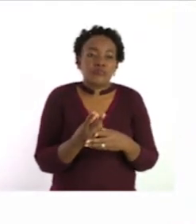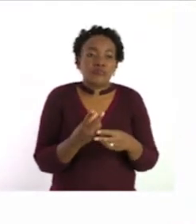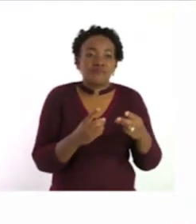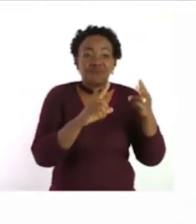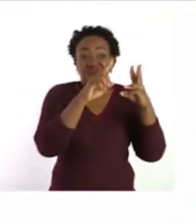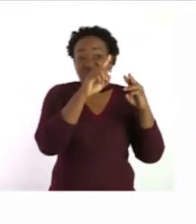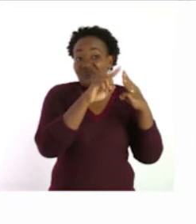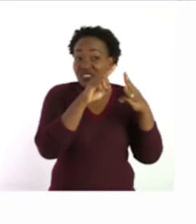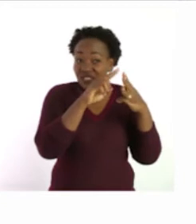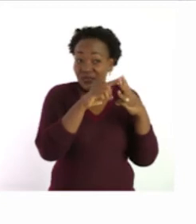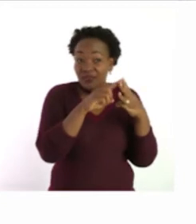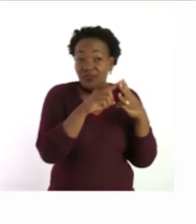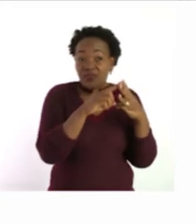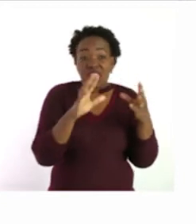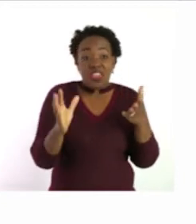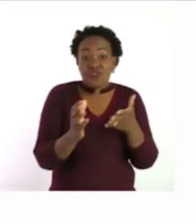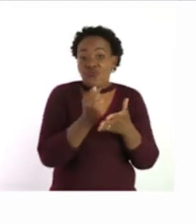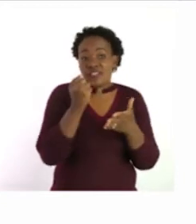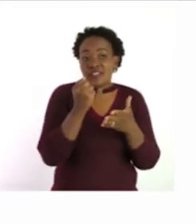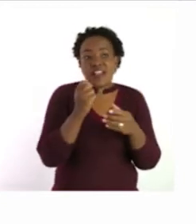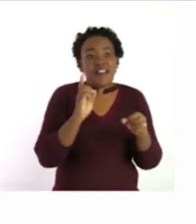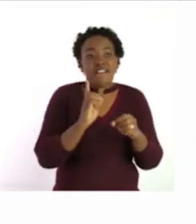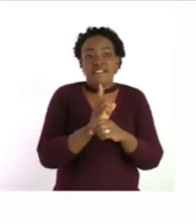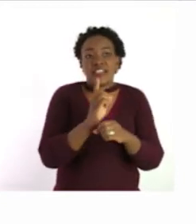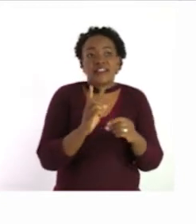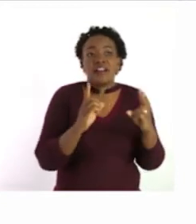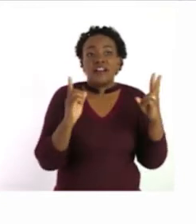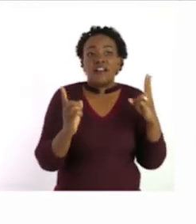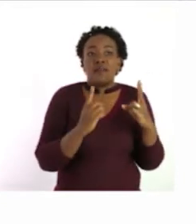Meilin wins the first game.